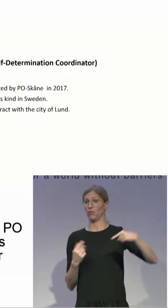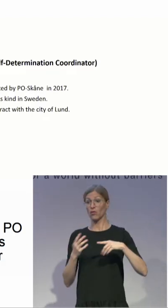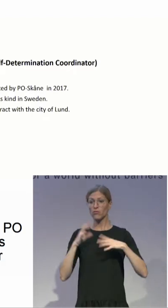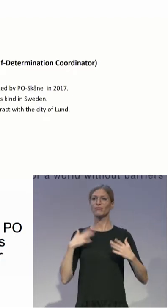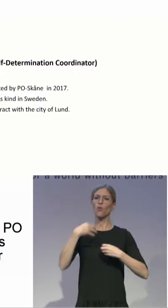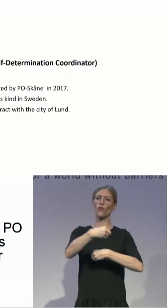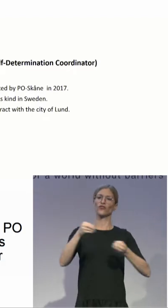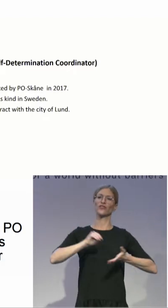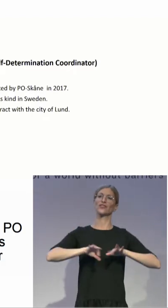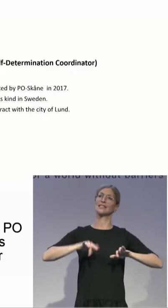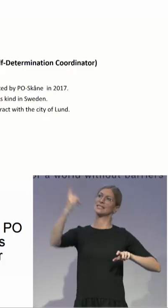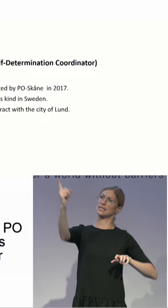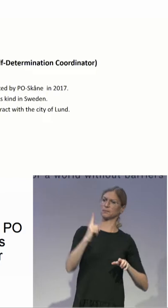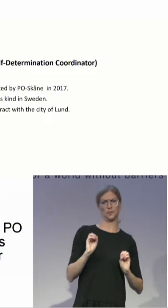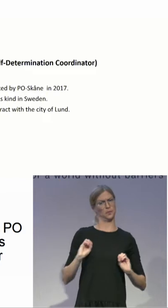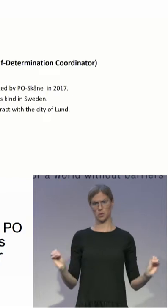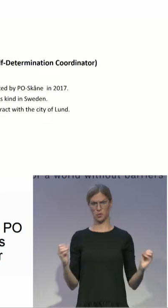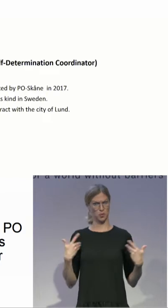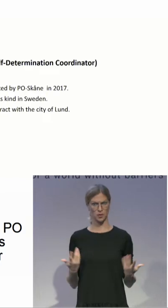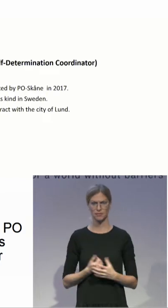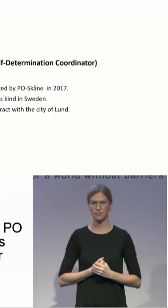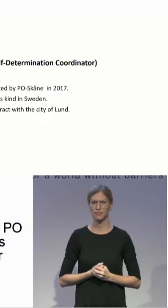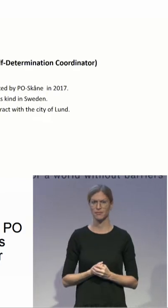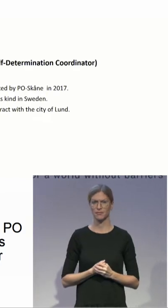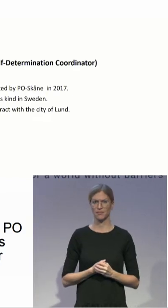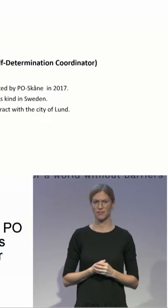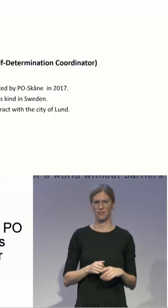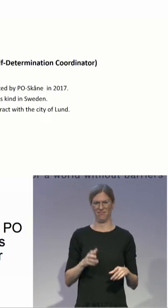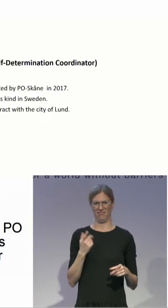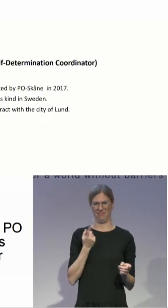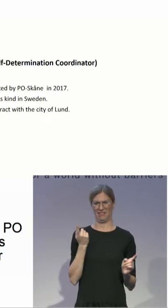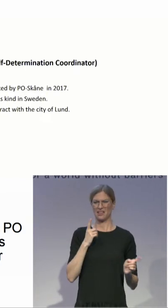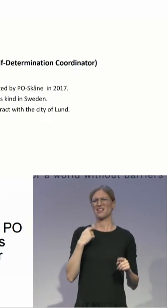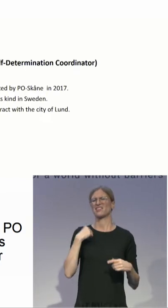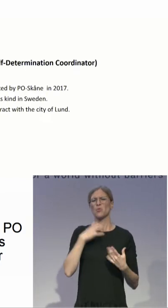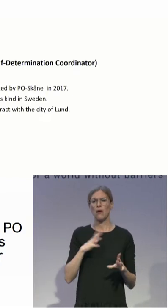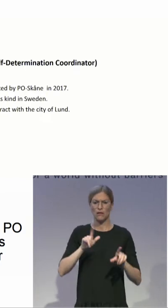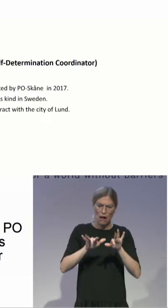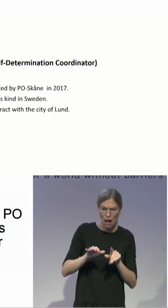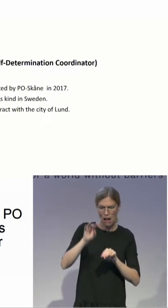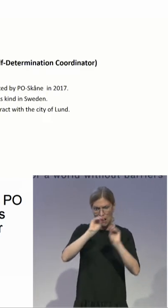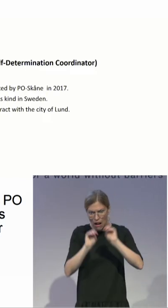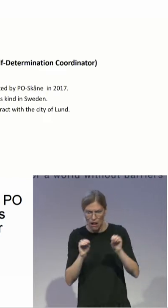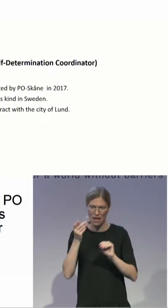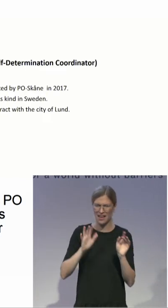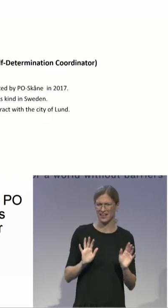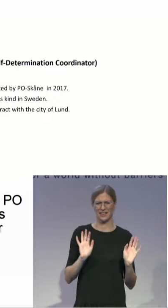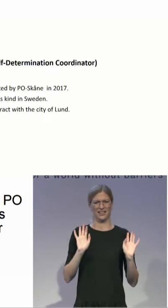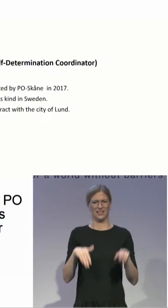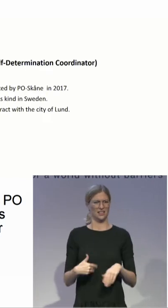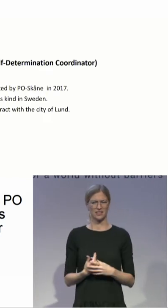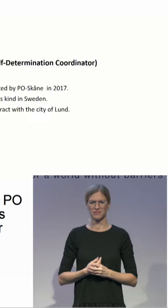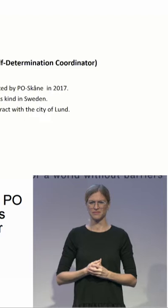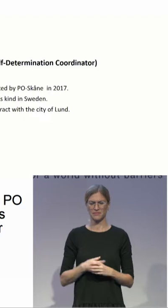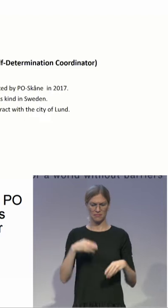There should be no bureaucratic procedure to get a person ombudsman. If a form had to be signed or an